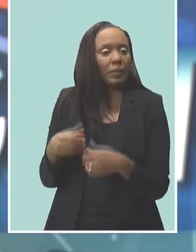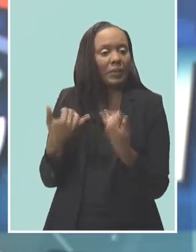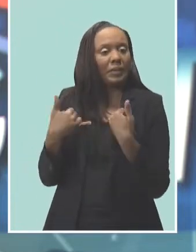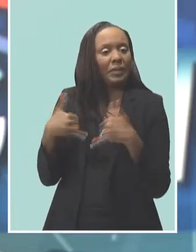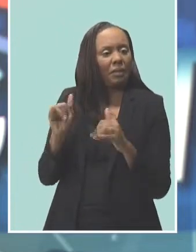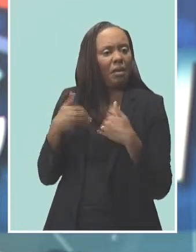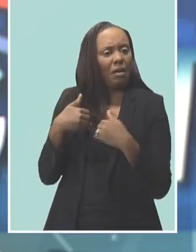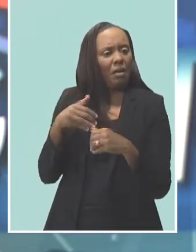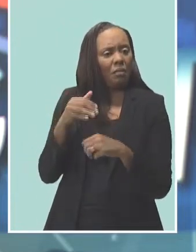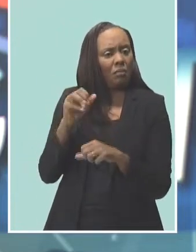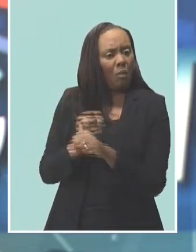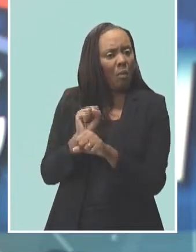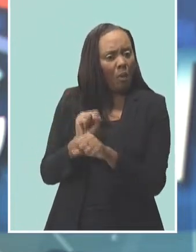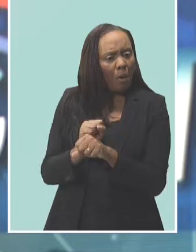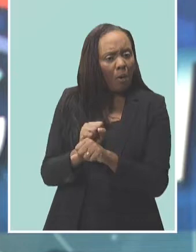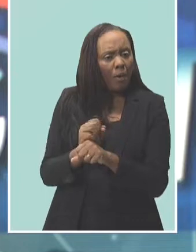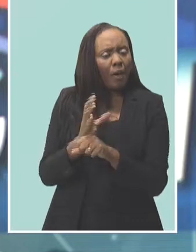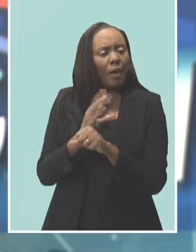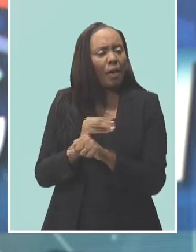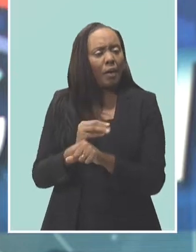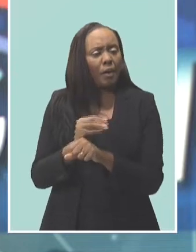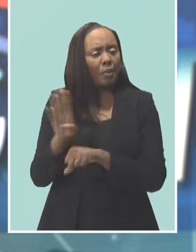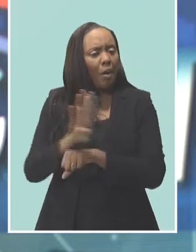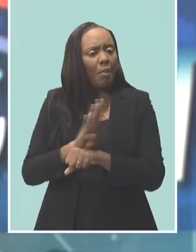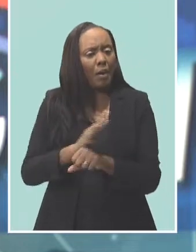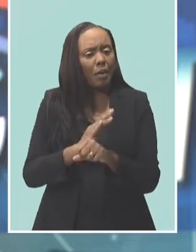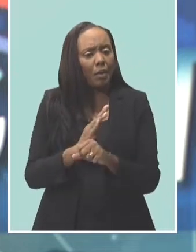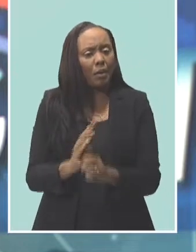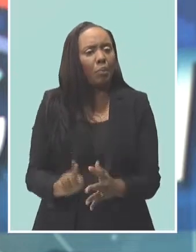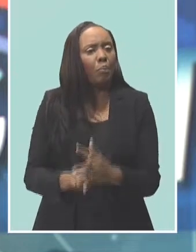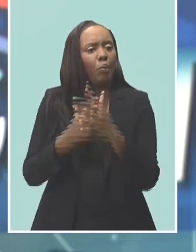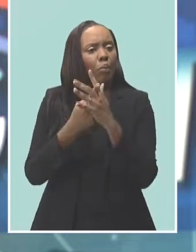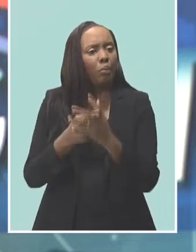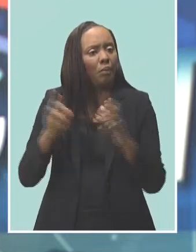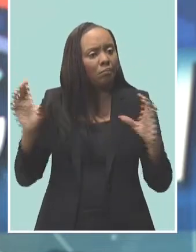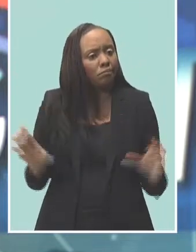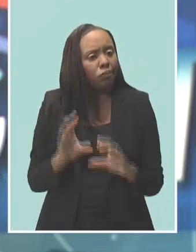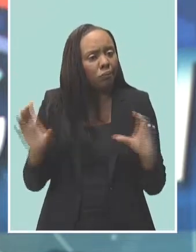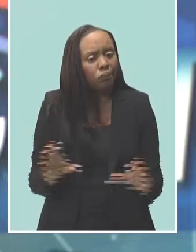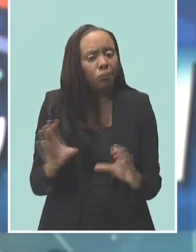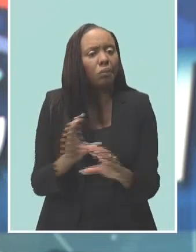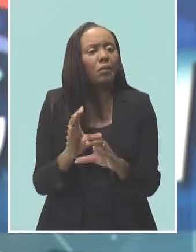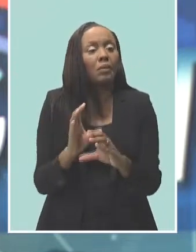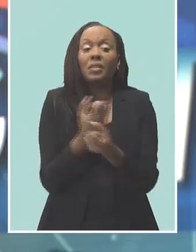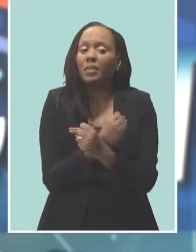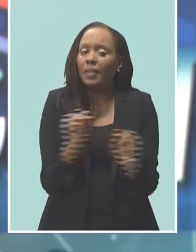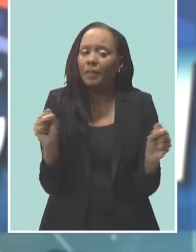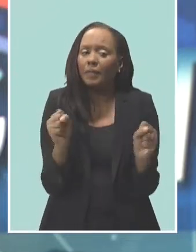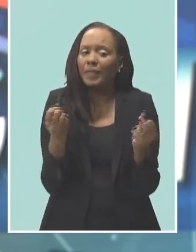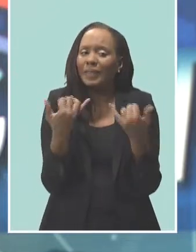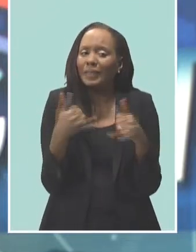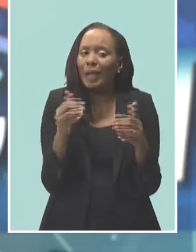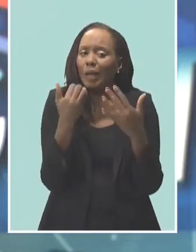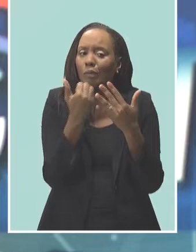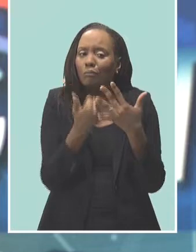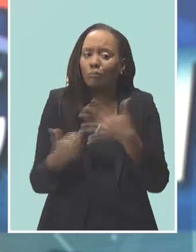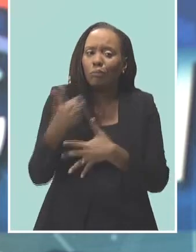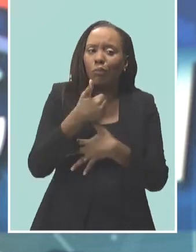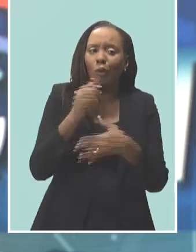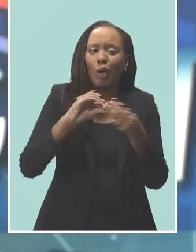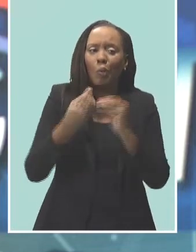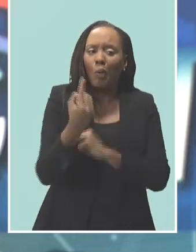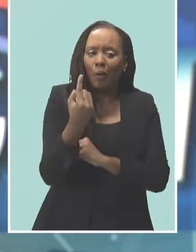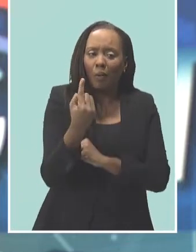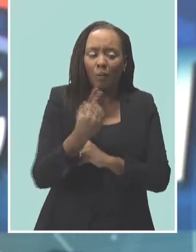time and that the country is able to resume business activity, safety of both the workers and the general public is paramount. He made the